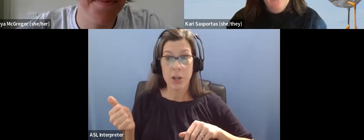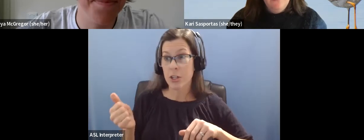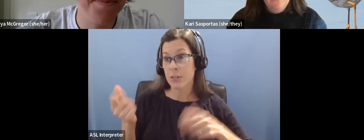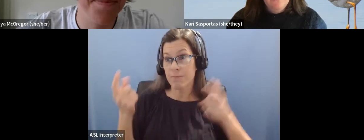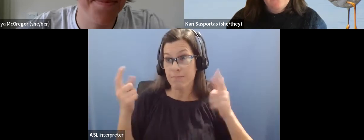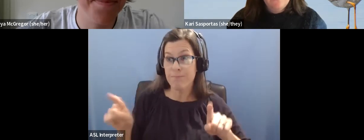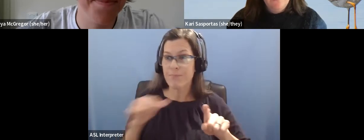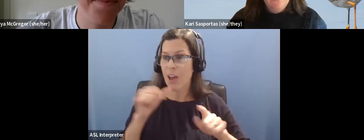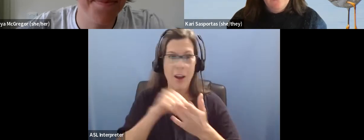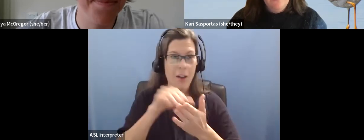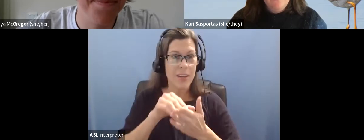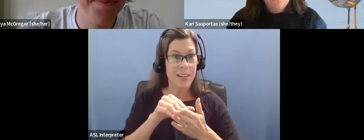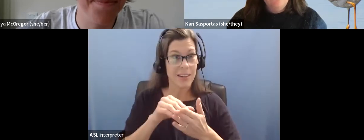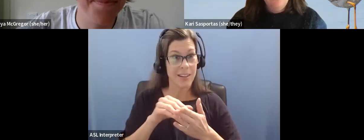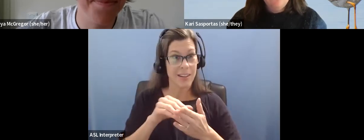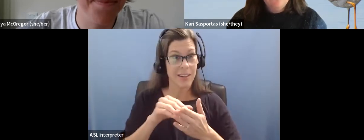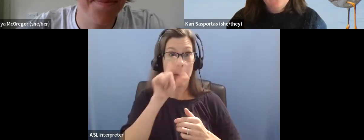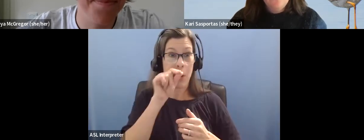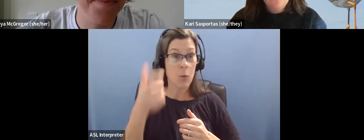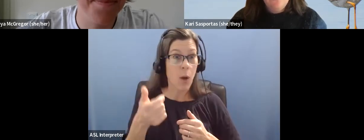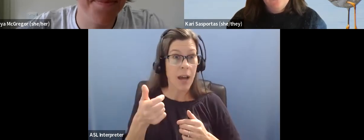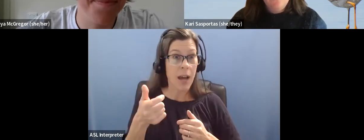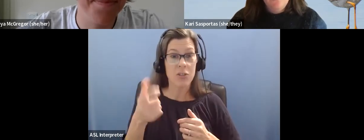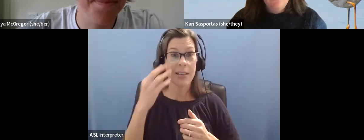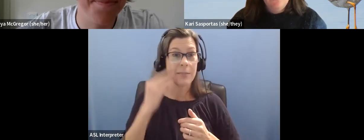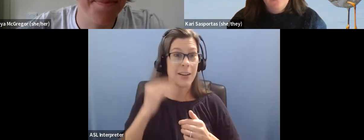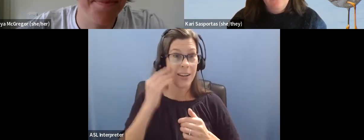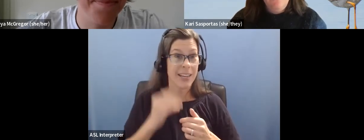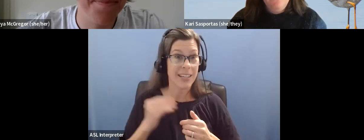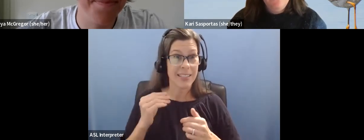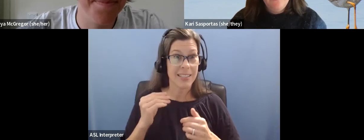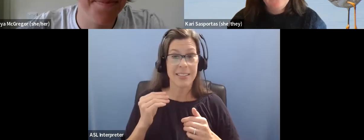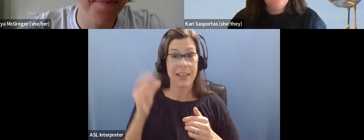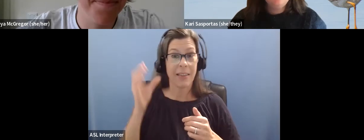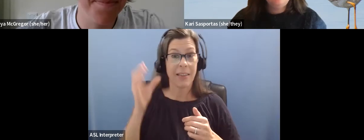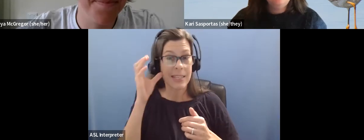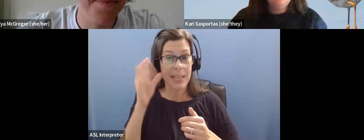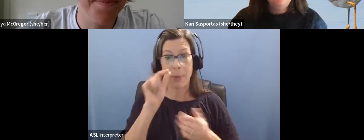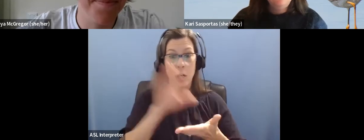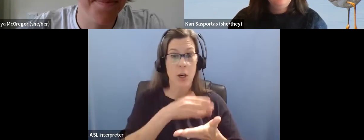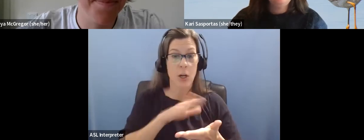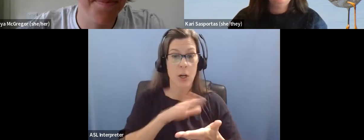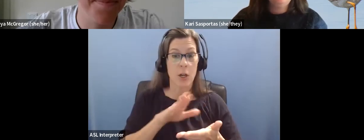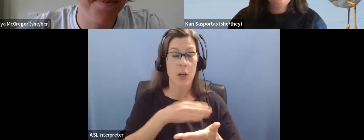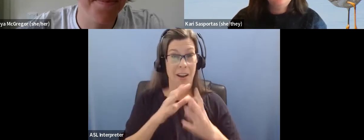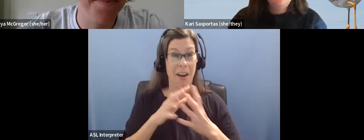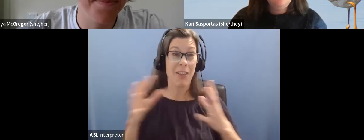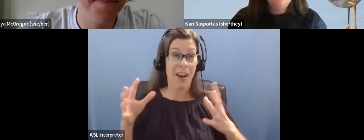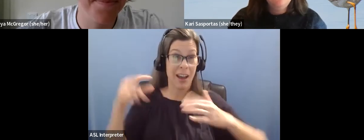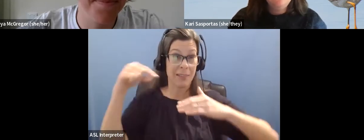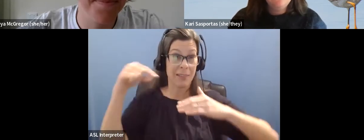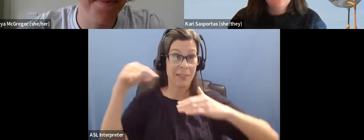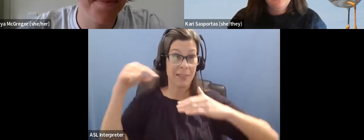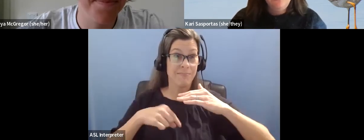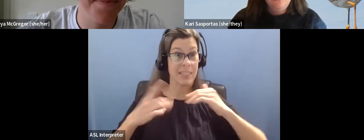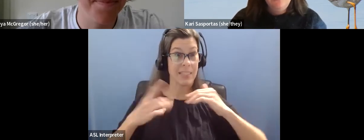birding and there's, um, so much to explore that it's both, um, like sense from a sensory sense,